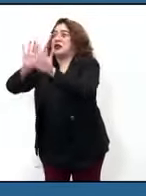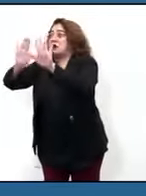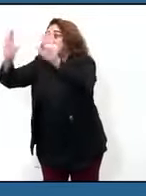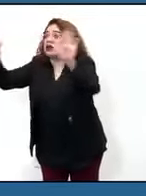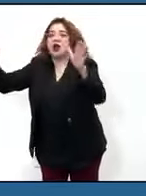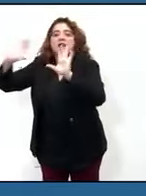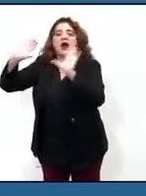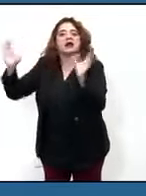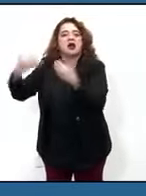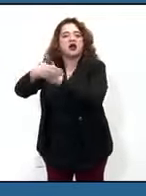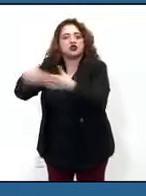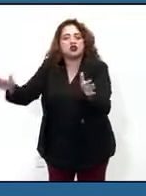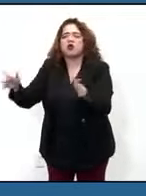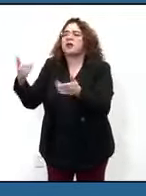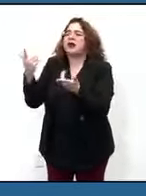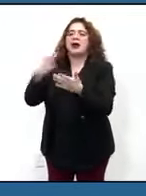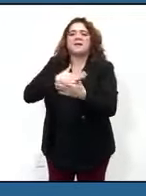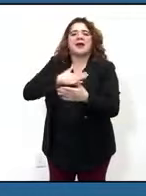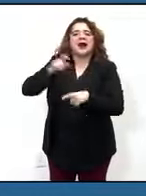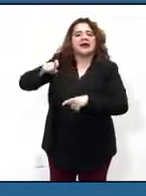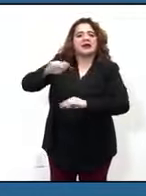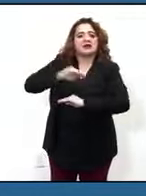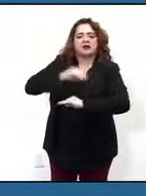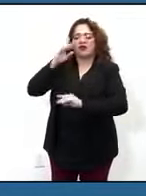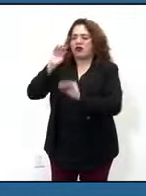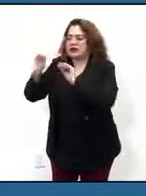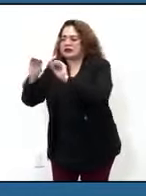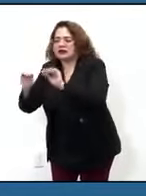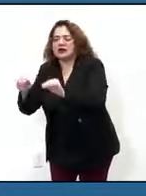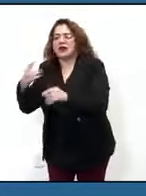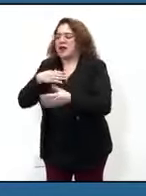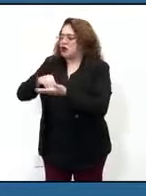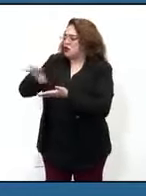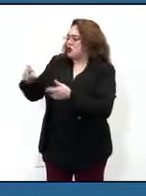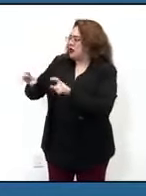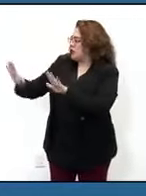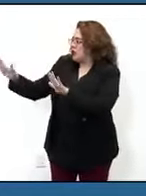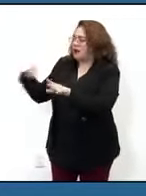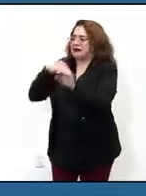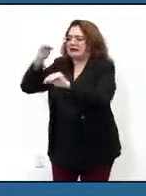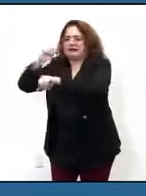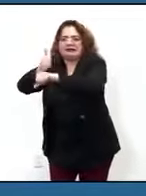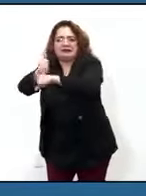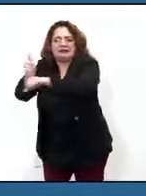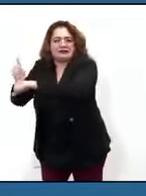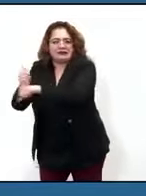communicate any of the needs that they have for their classroom before students return on the 29th.